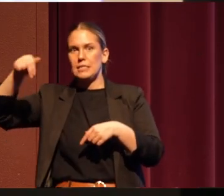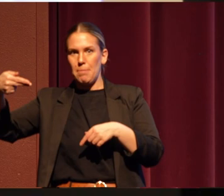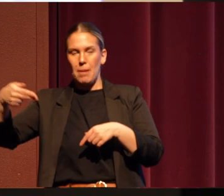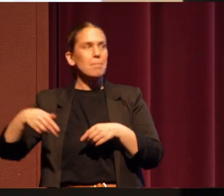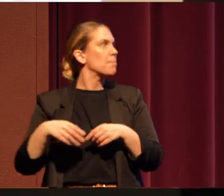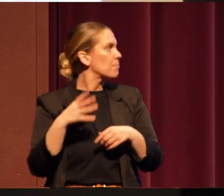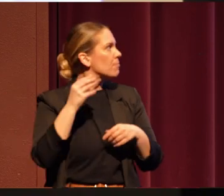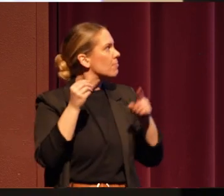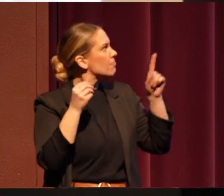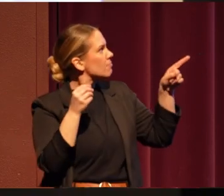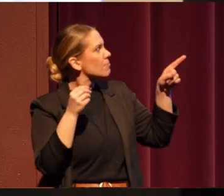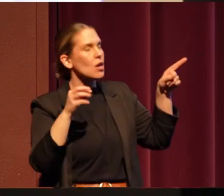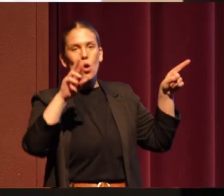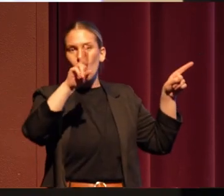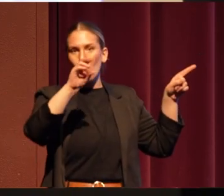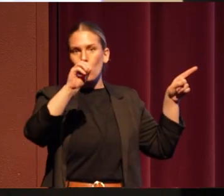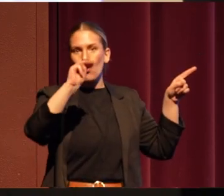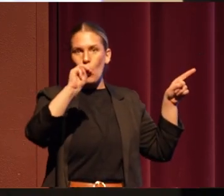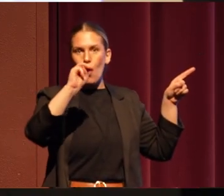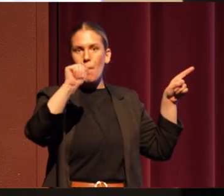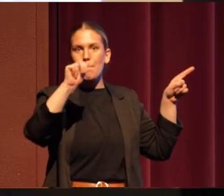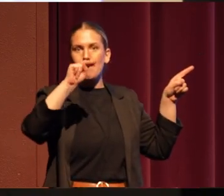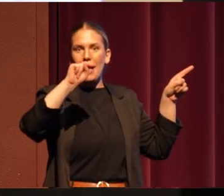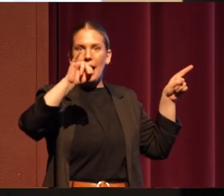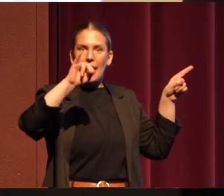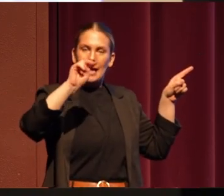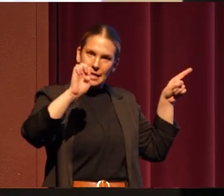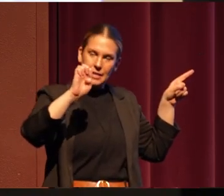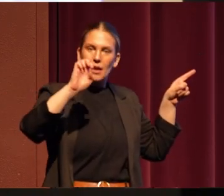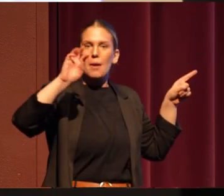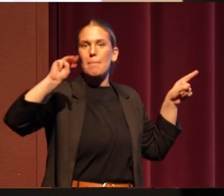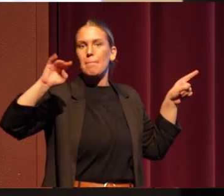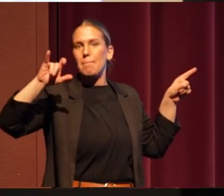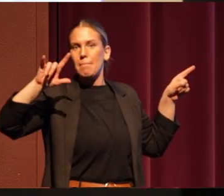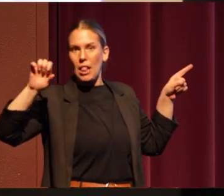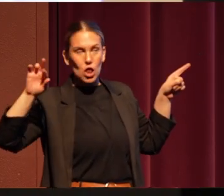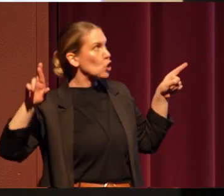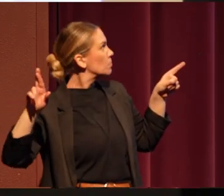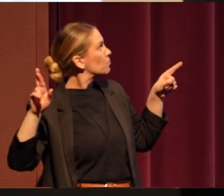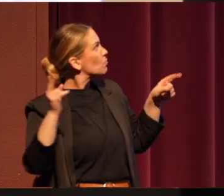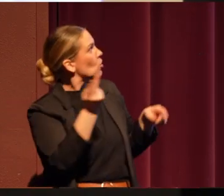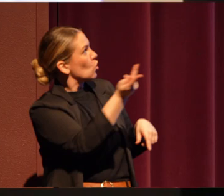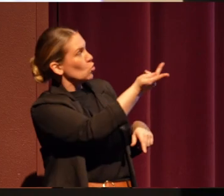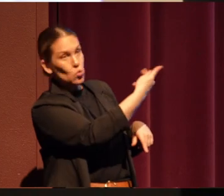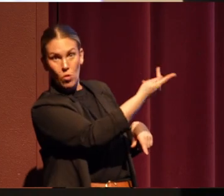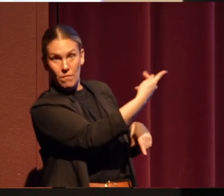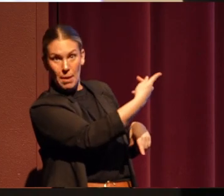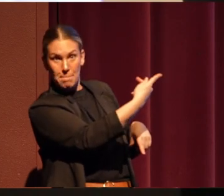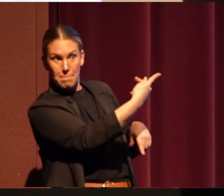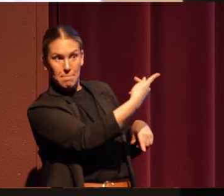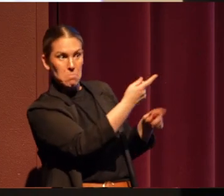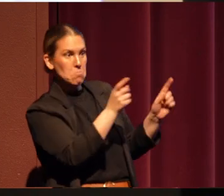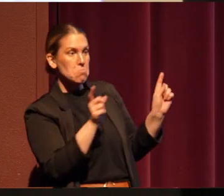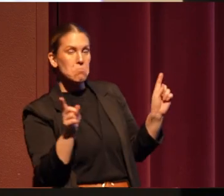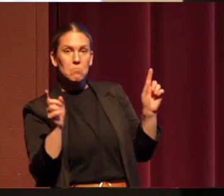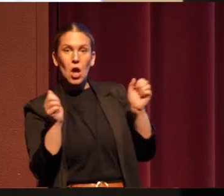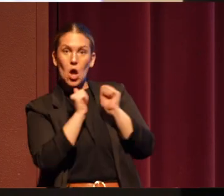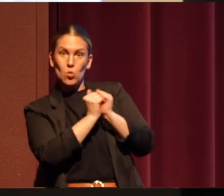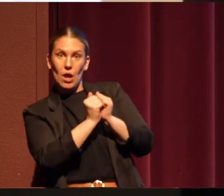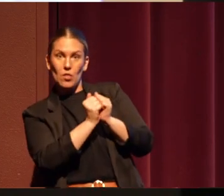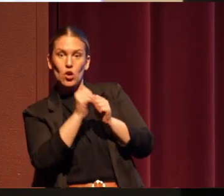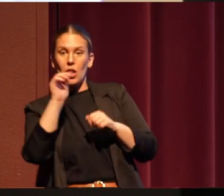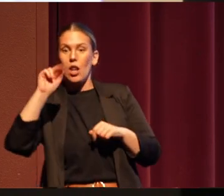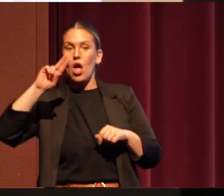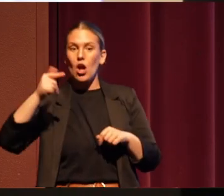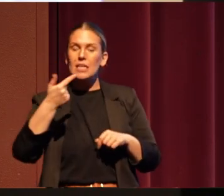tribal elder. His name is Romaine Miller. And these two got together in August. And Ron said, I want